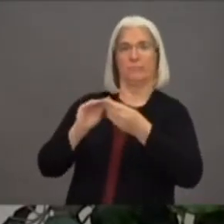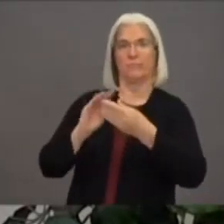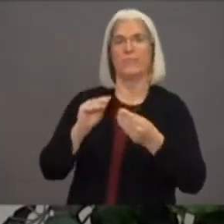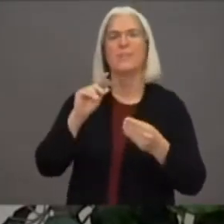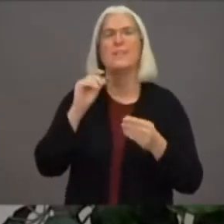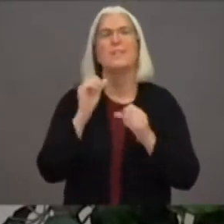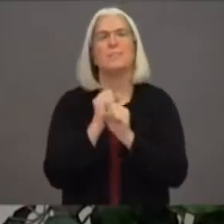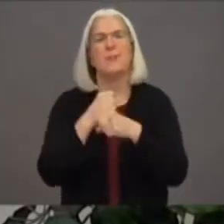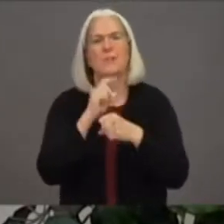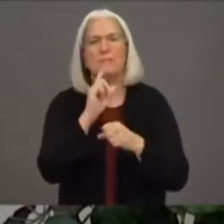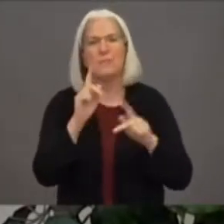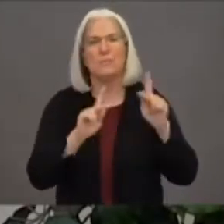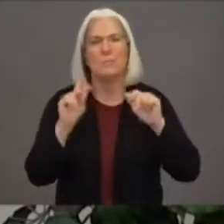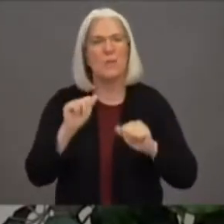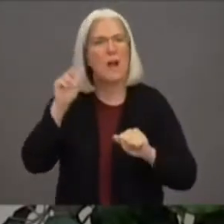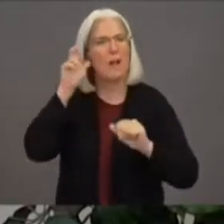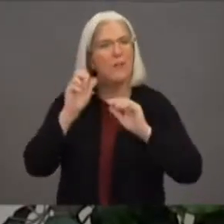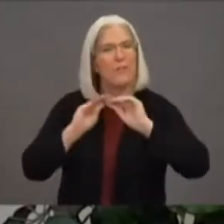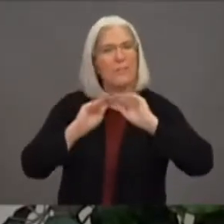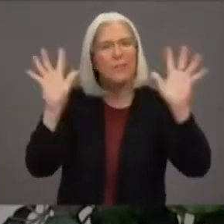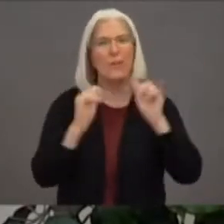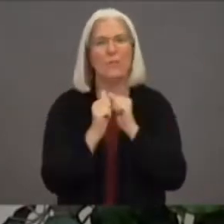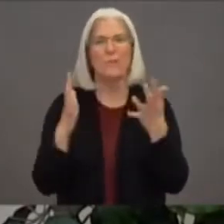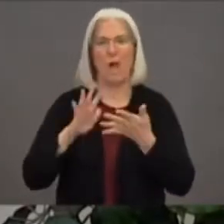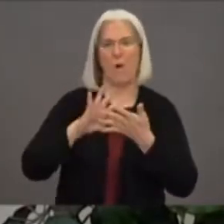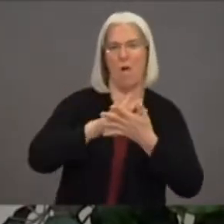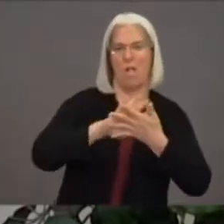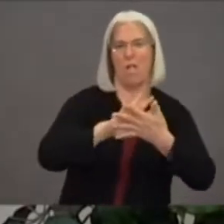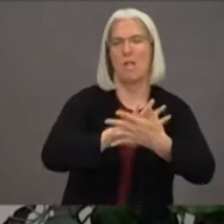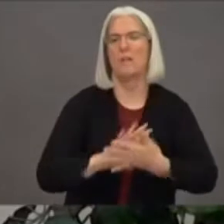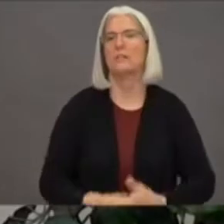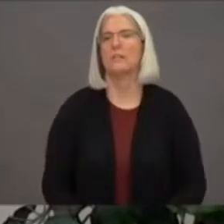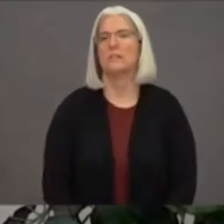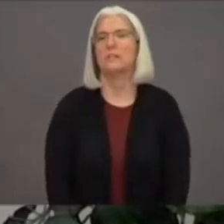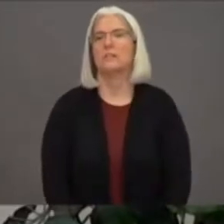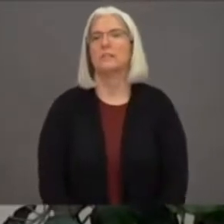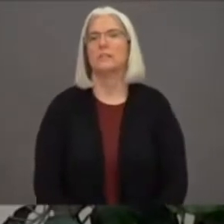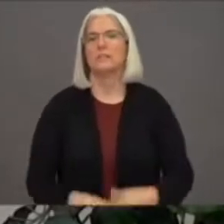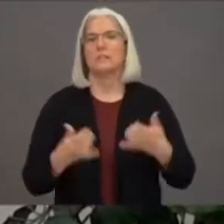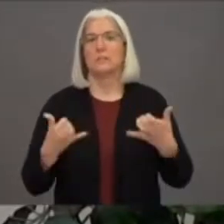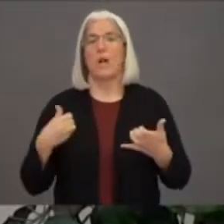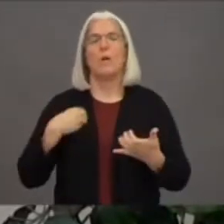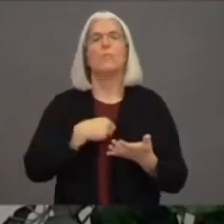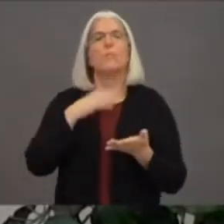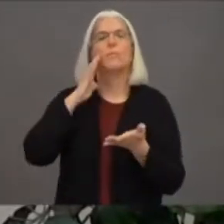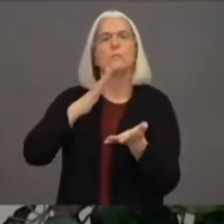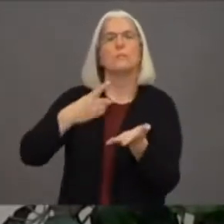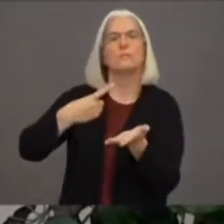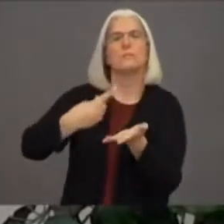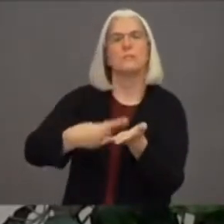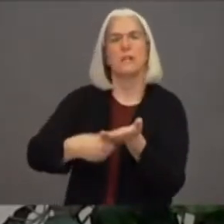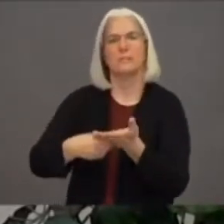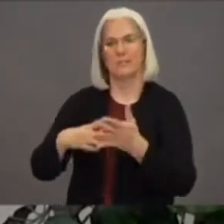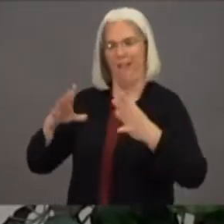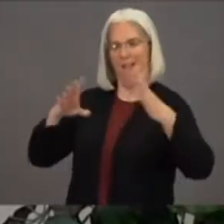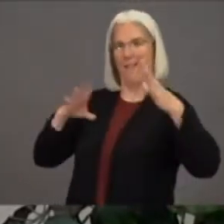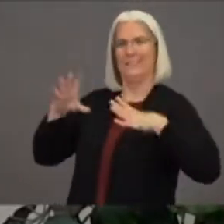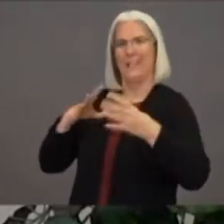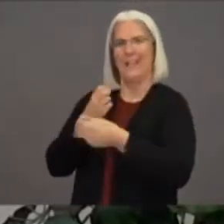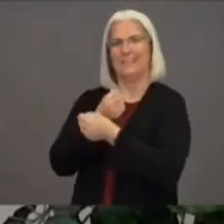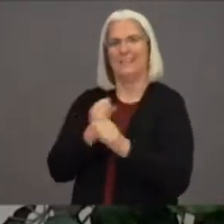Today we will be talking about holiday safety guidance and staying up-to-date with multi-language information.